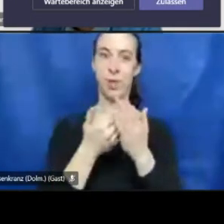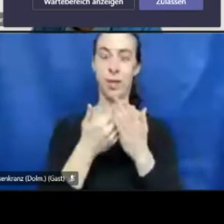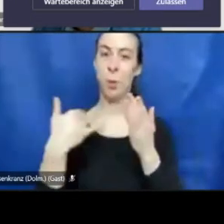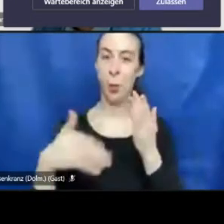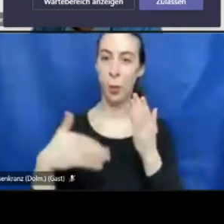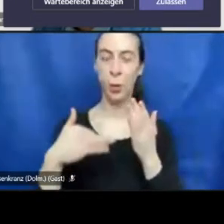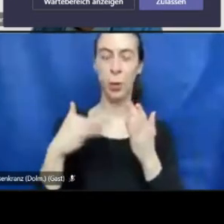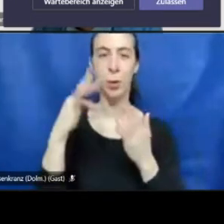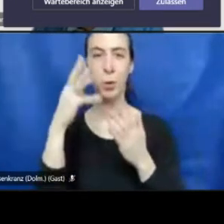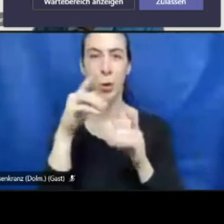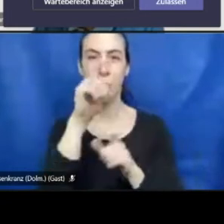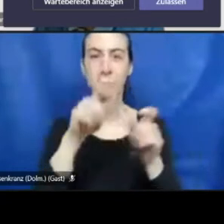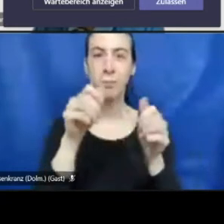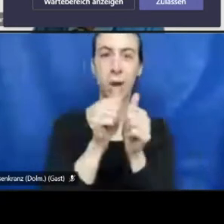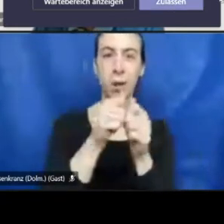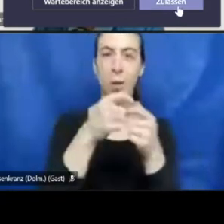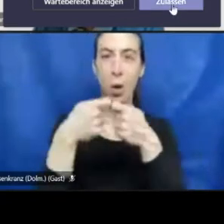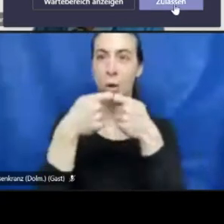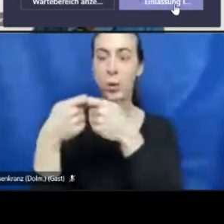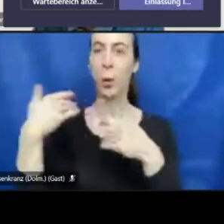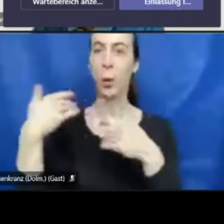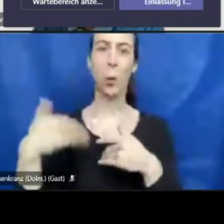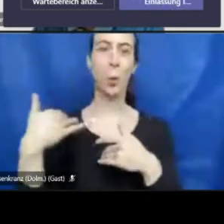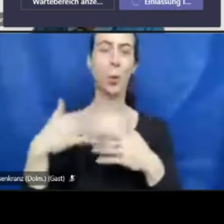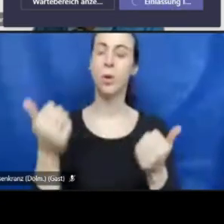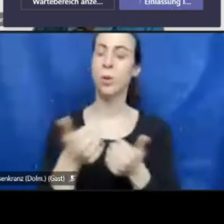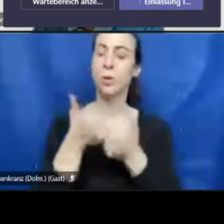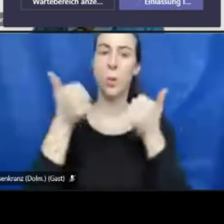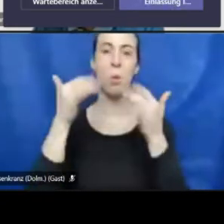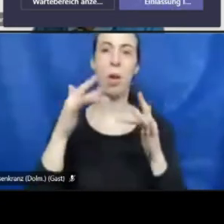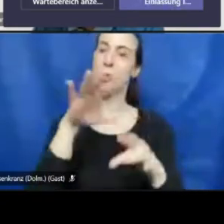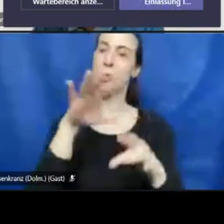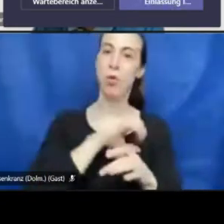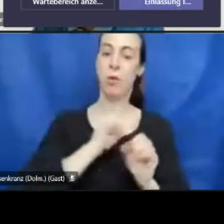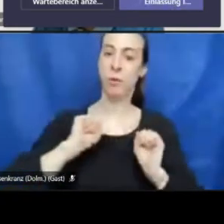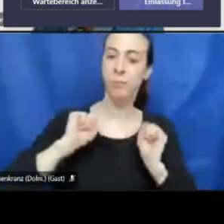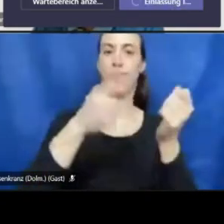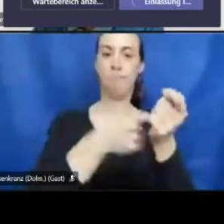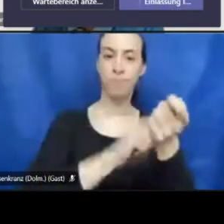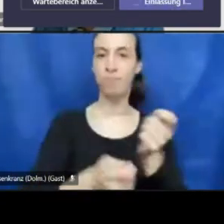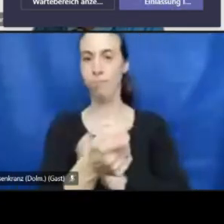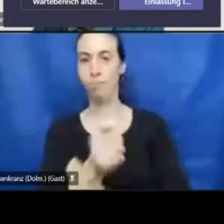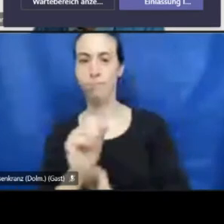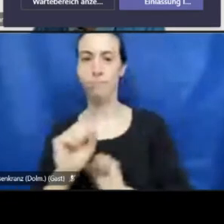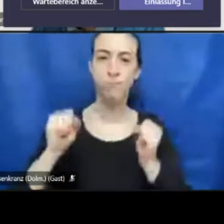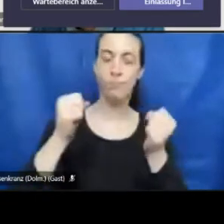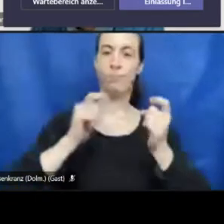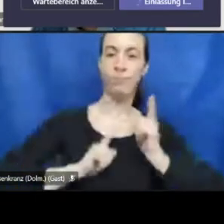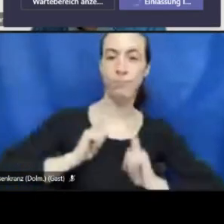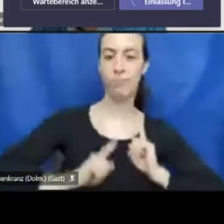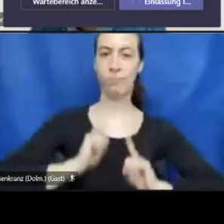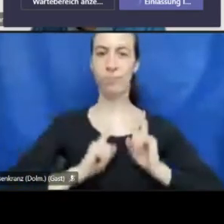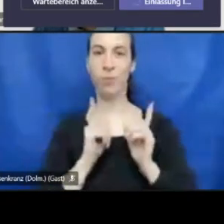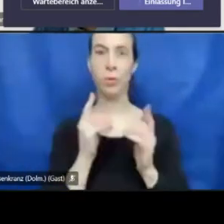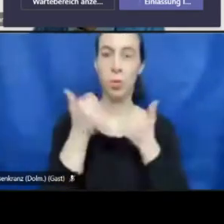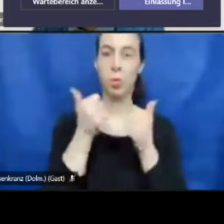trusted partner organizations which bring together these wonderful formats and without their encouragement, without their